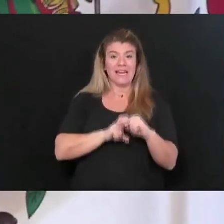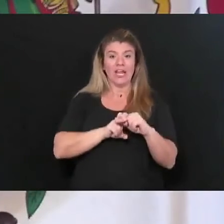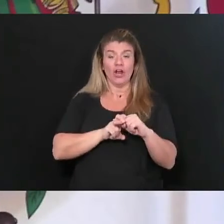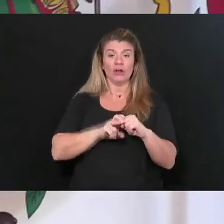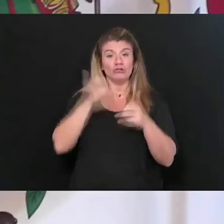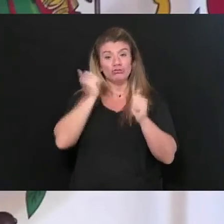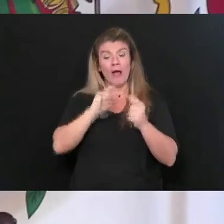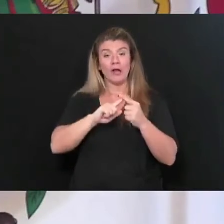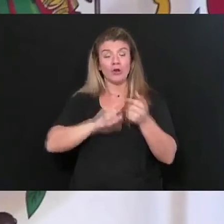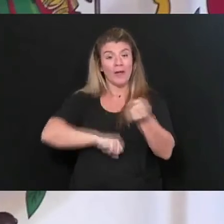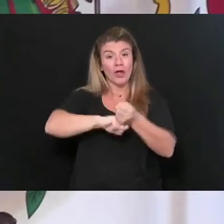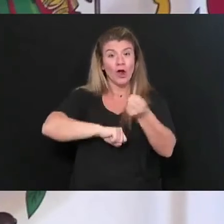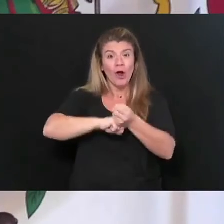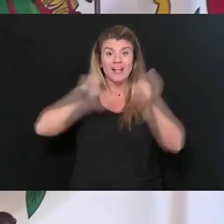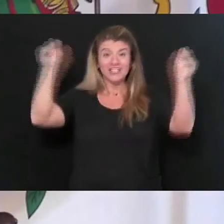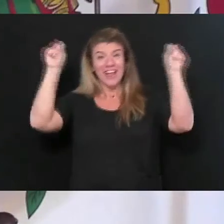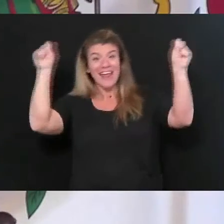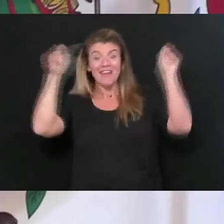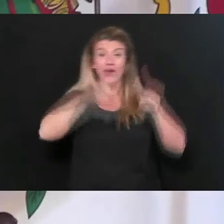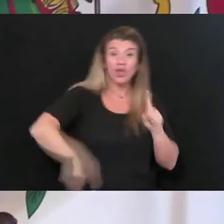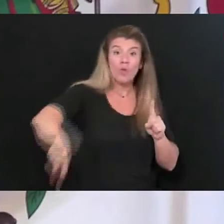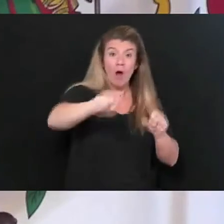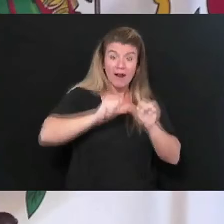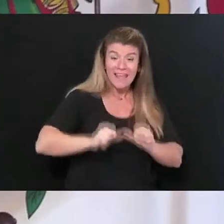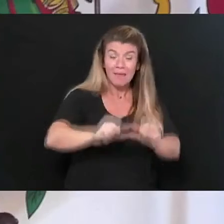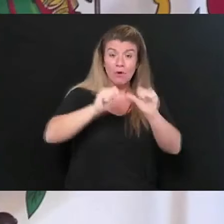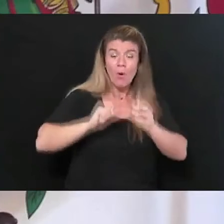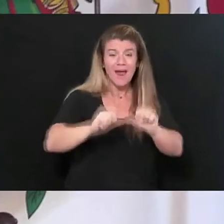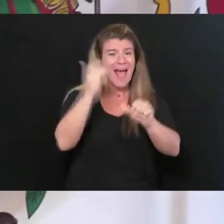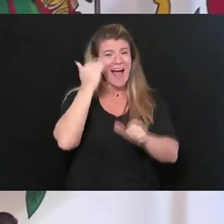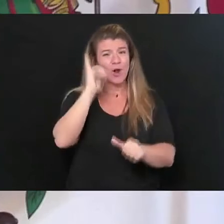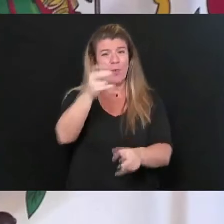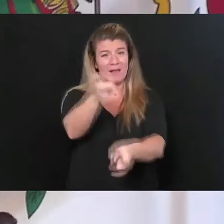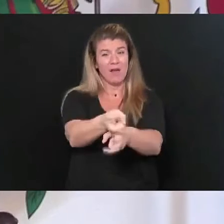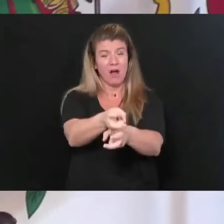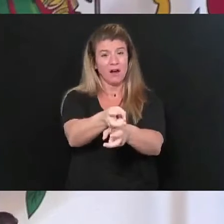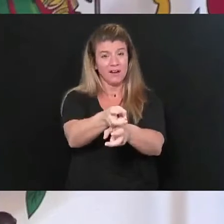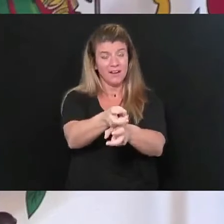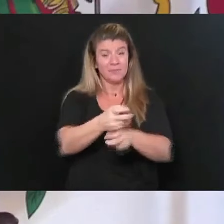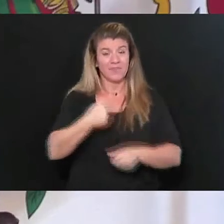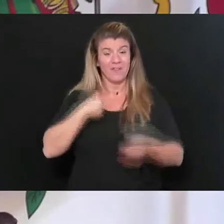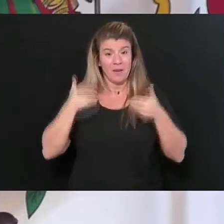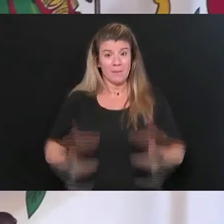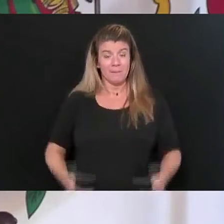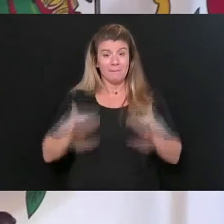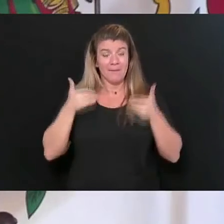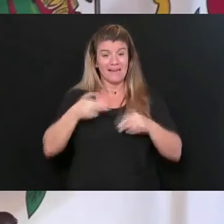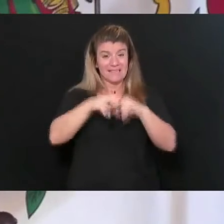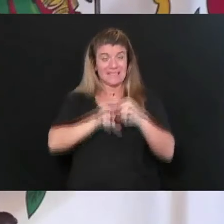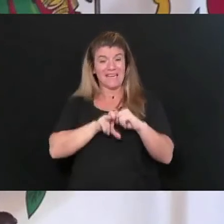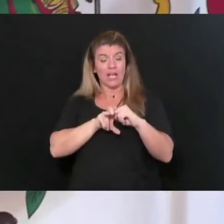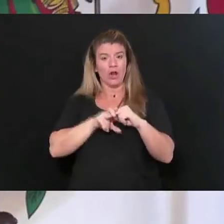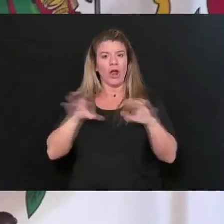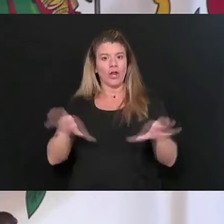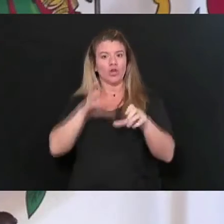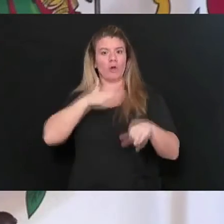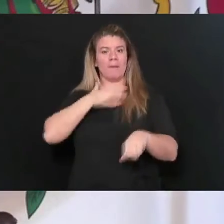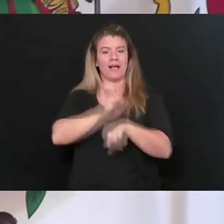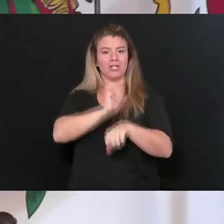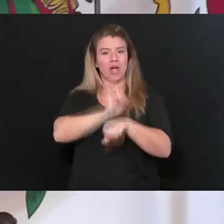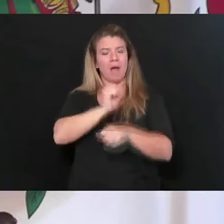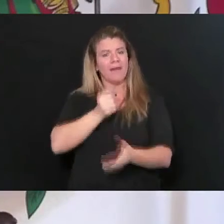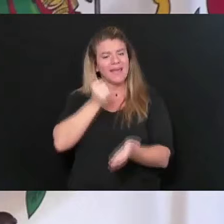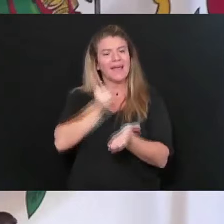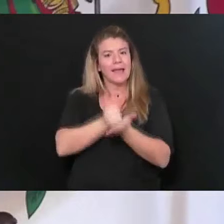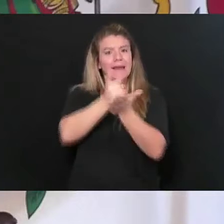And I mean that on a good day because there's days from that 350 pounds and the scales doesn't come back 350 pounds. But with all that